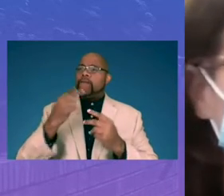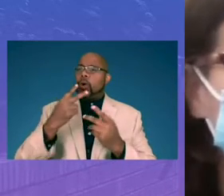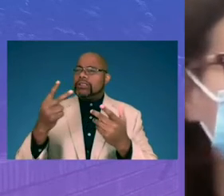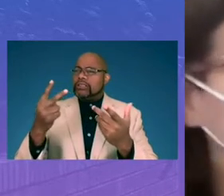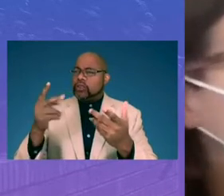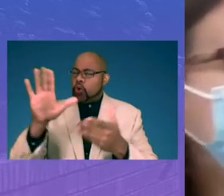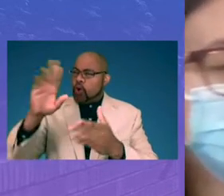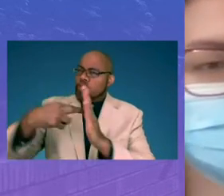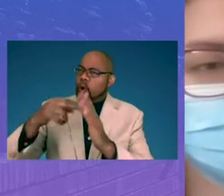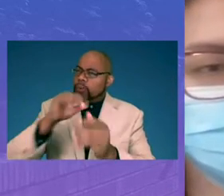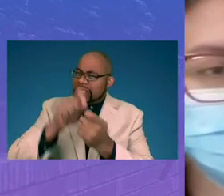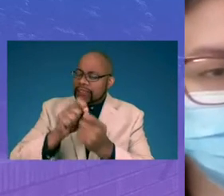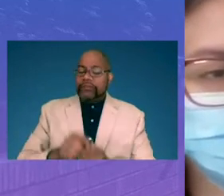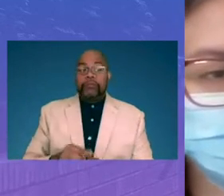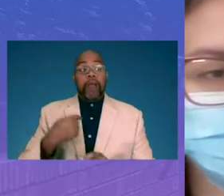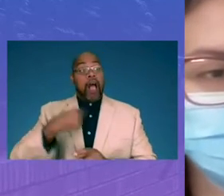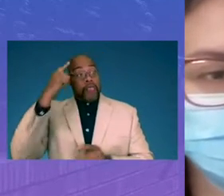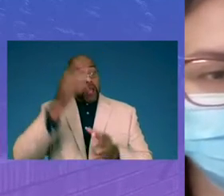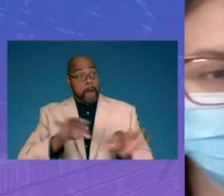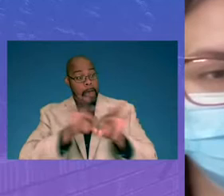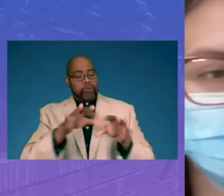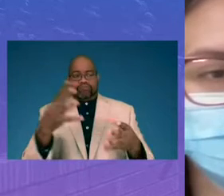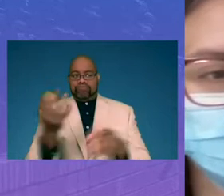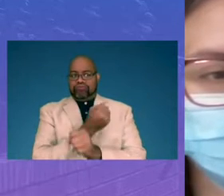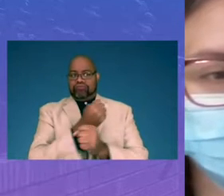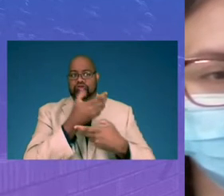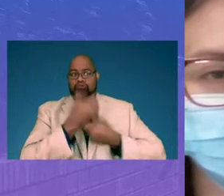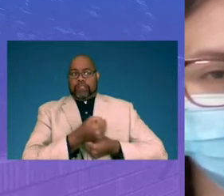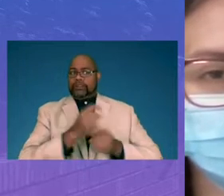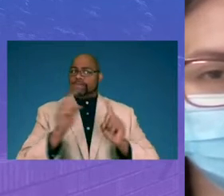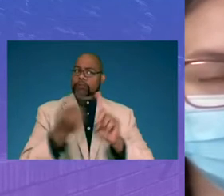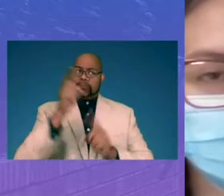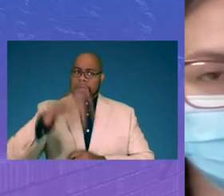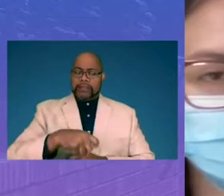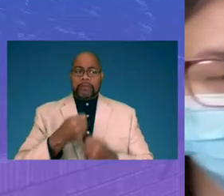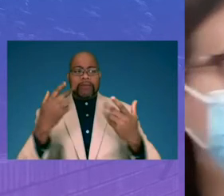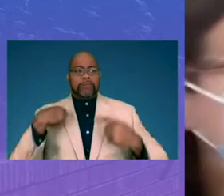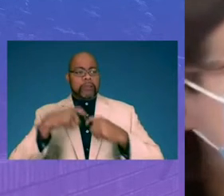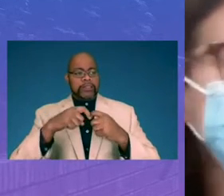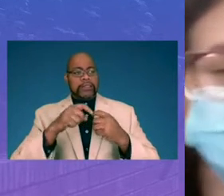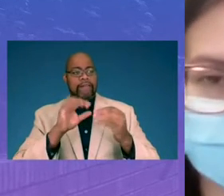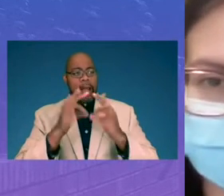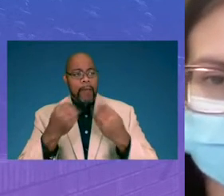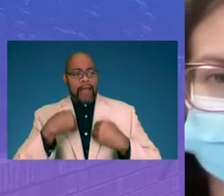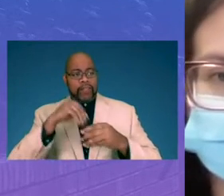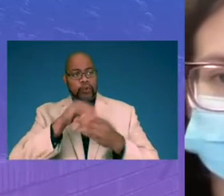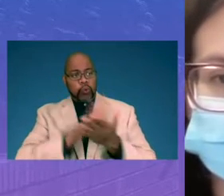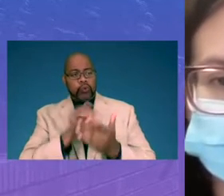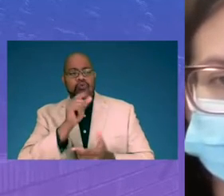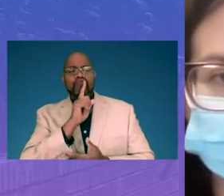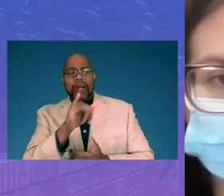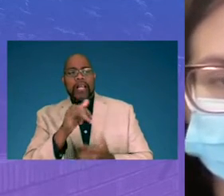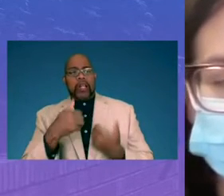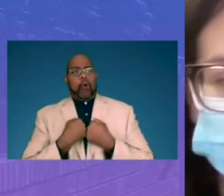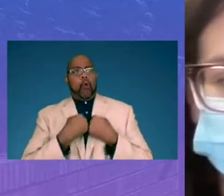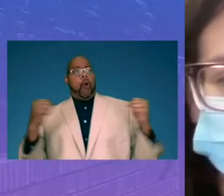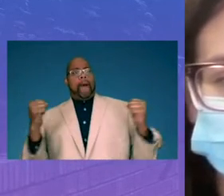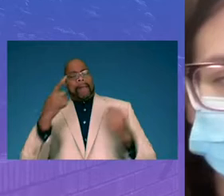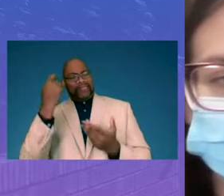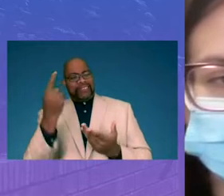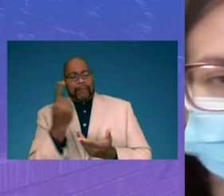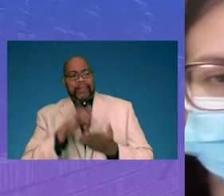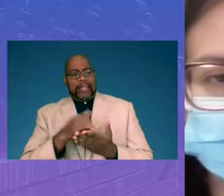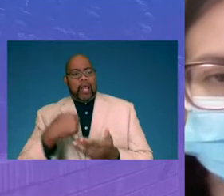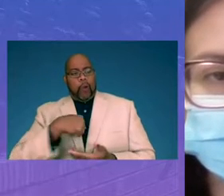I think it's important, one, to gain the trust of the families here. A lot of the Hispanic families that we have in the school, they don't really just open up because it's just something that we